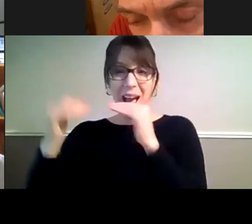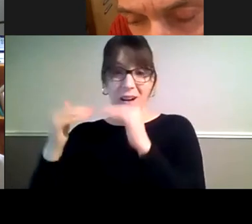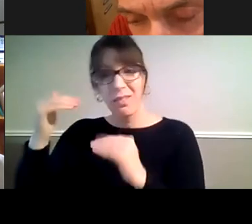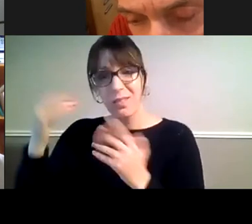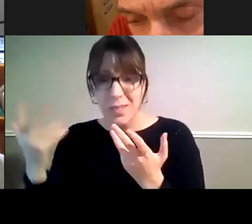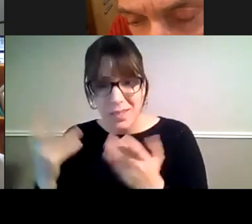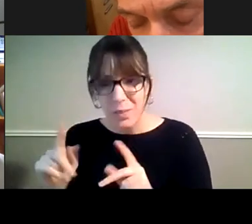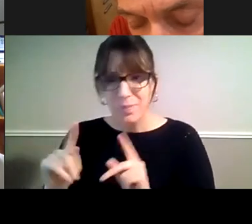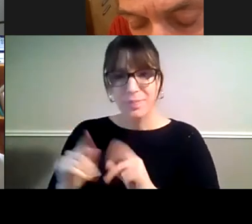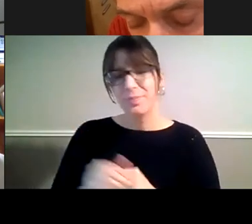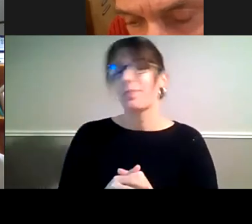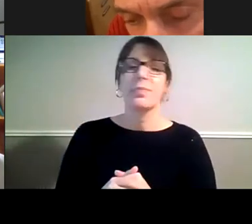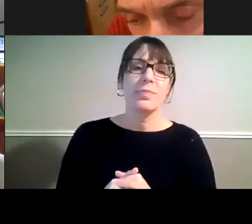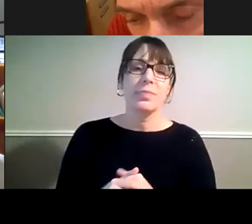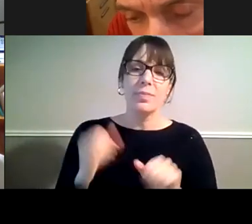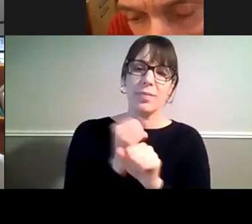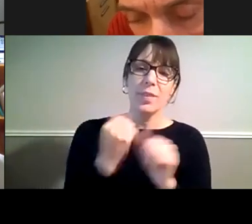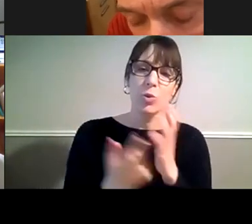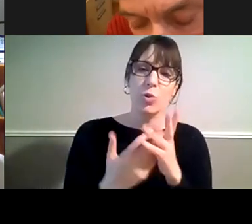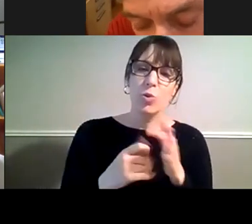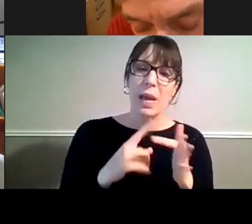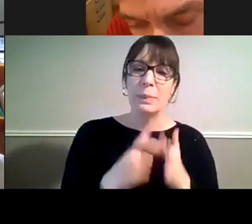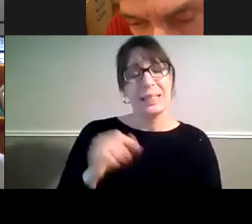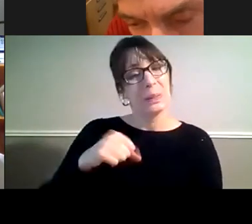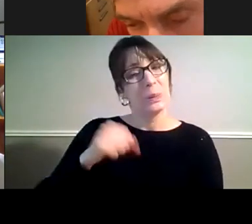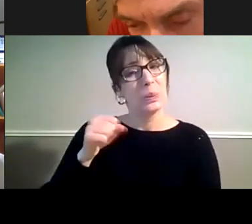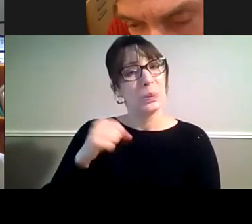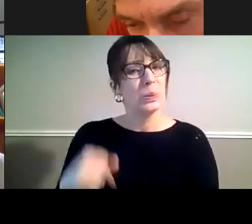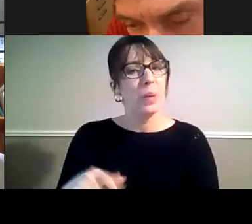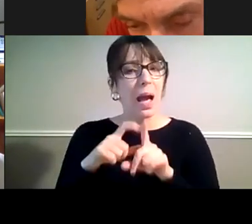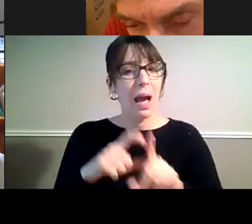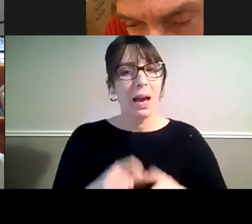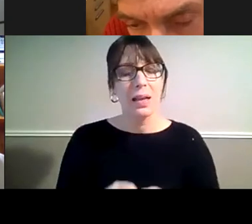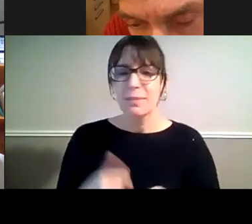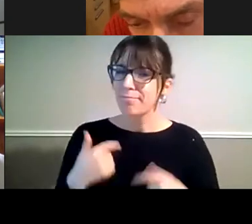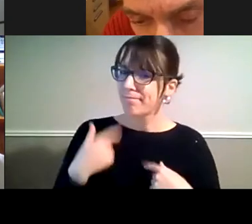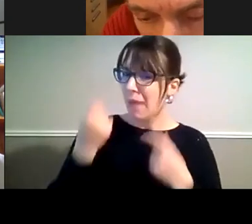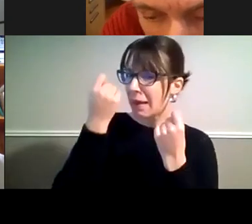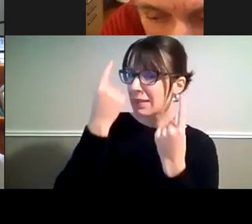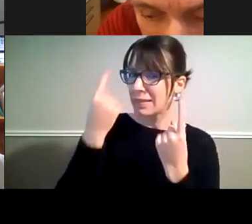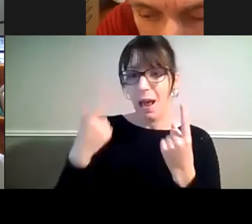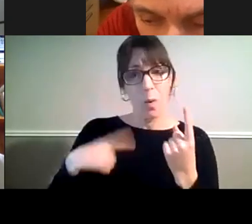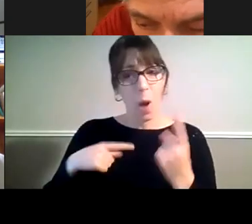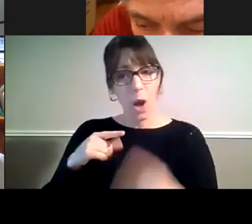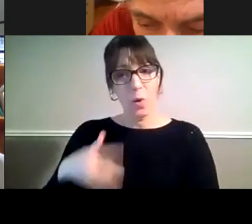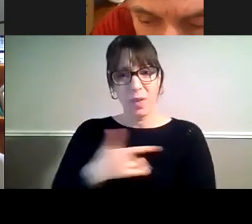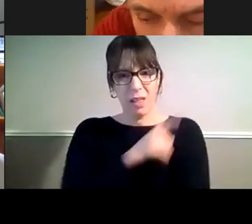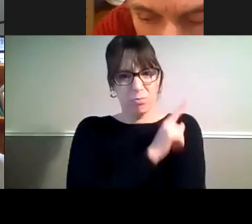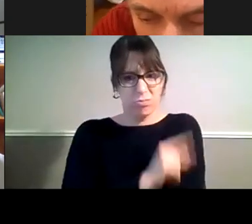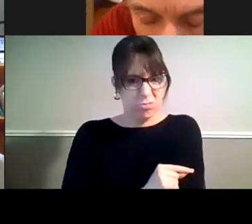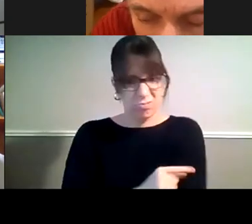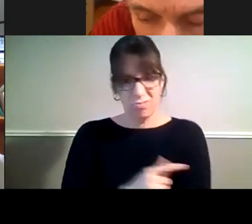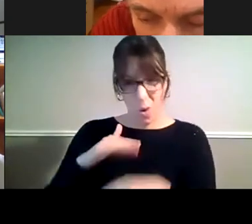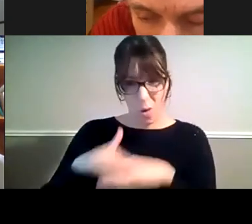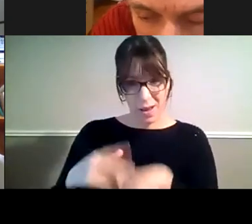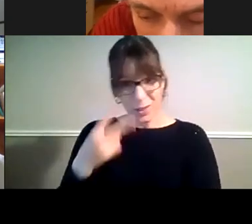Yeah, and it's tough, isn't it? When I can understand your lack of confidence when we see the attempted